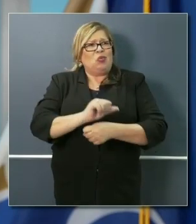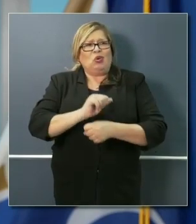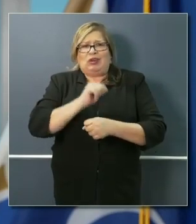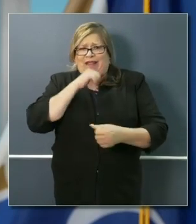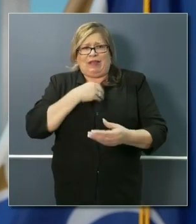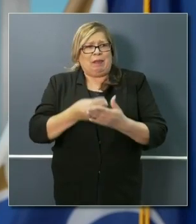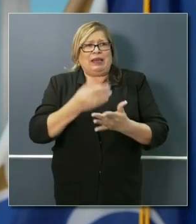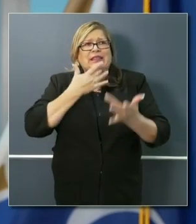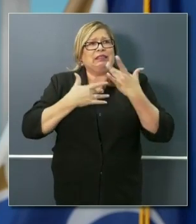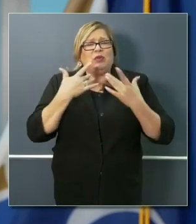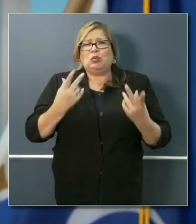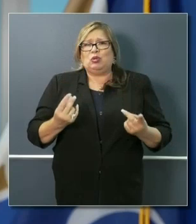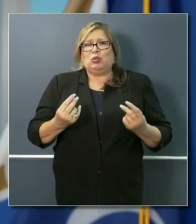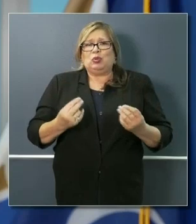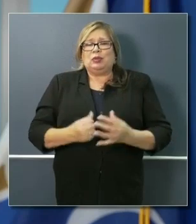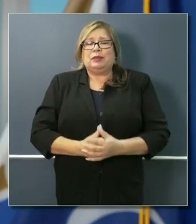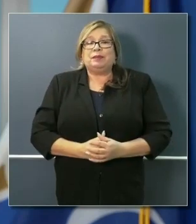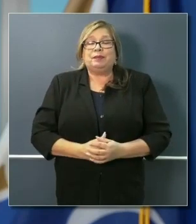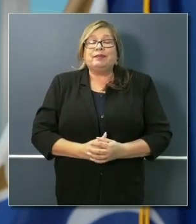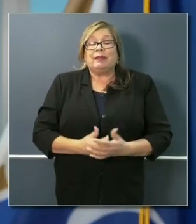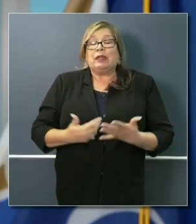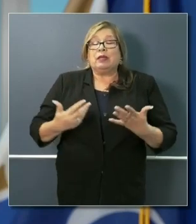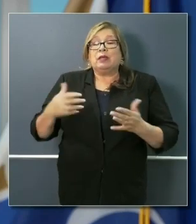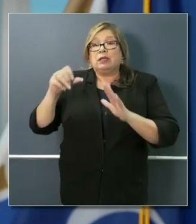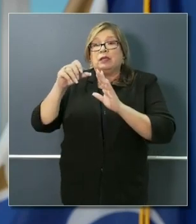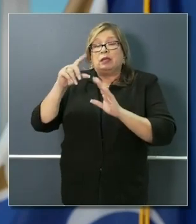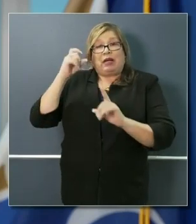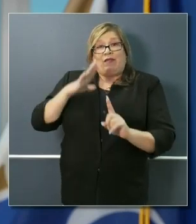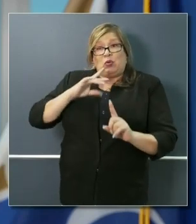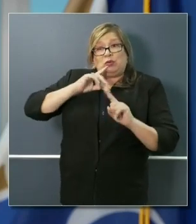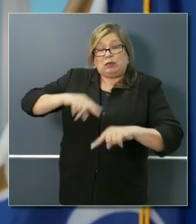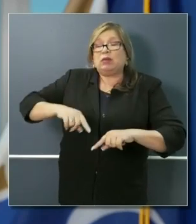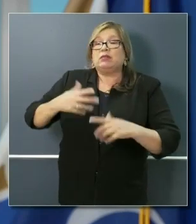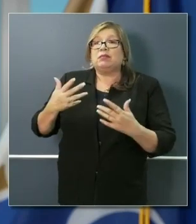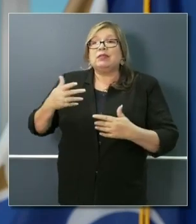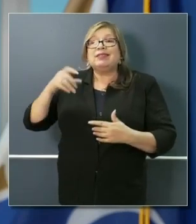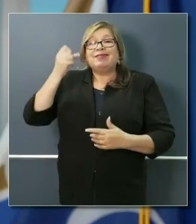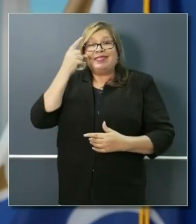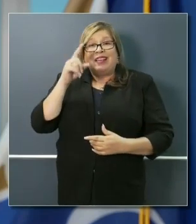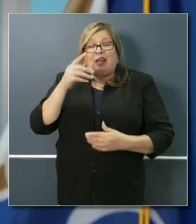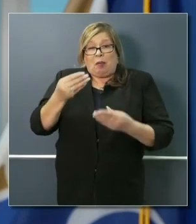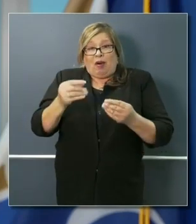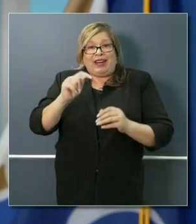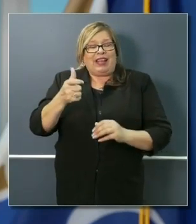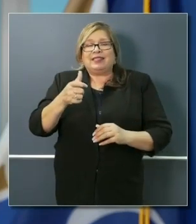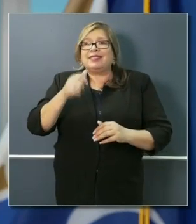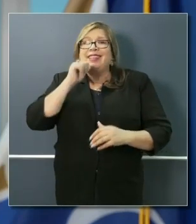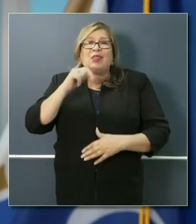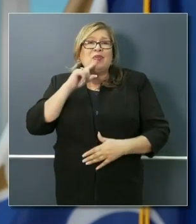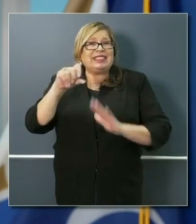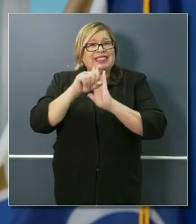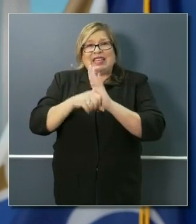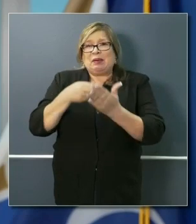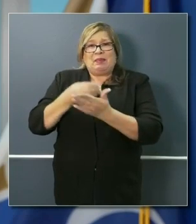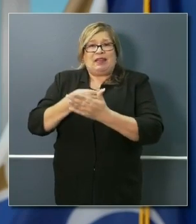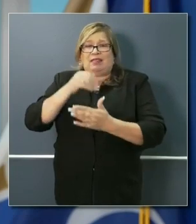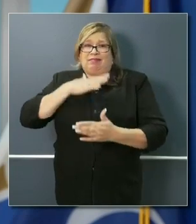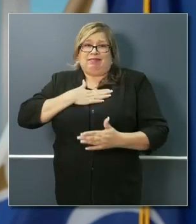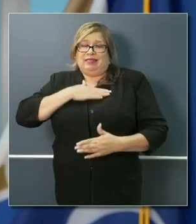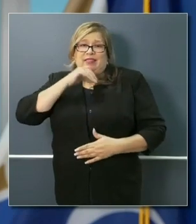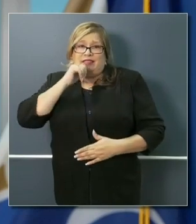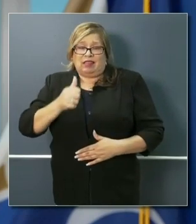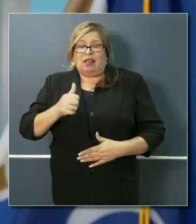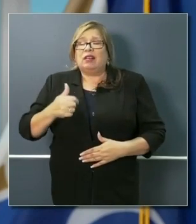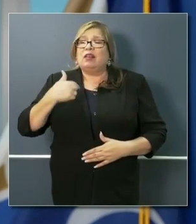unlike a lot of other taxes that are collected. We've made great progress on the residential side. We're trying to make even more progress